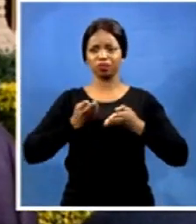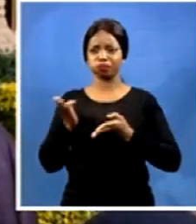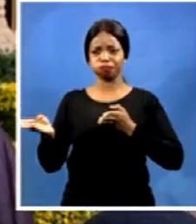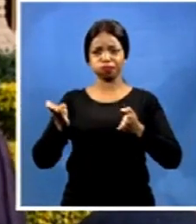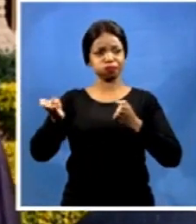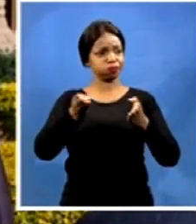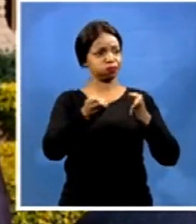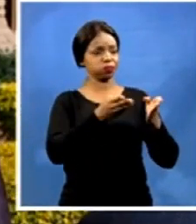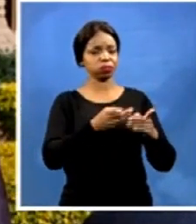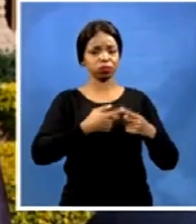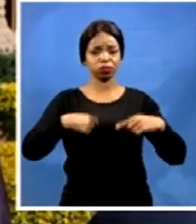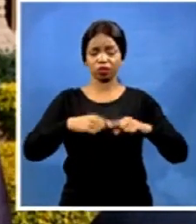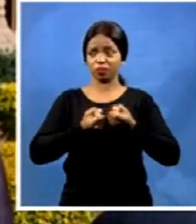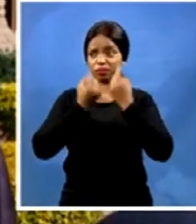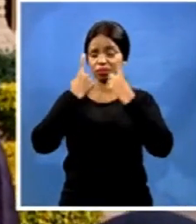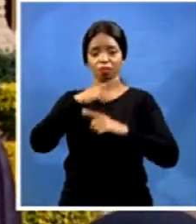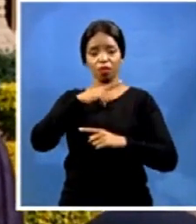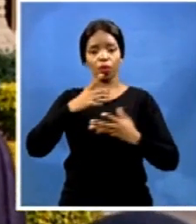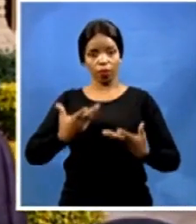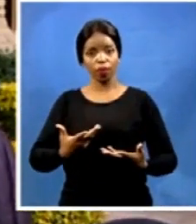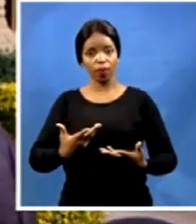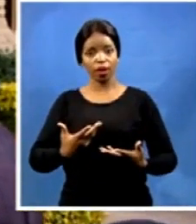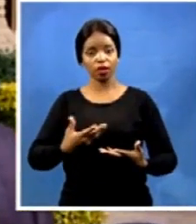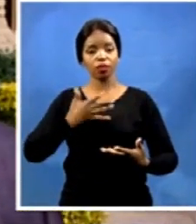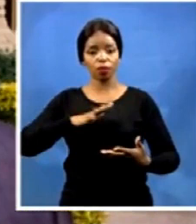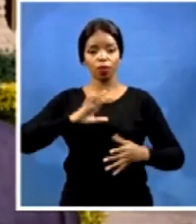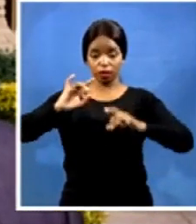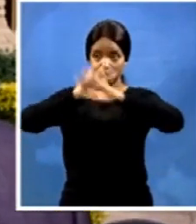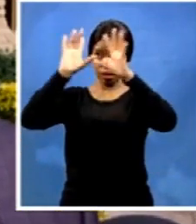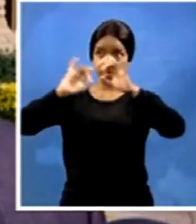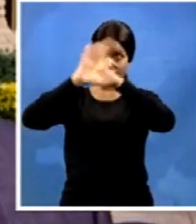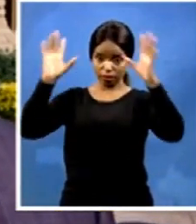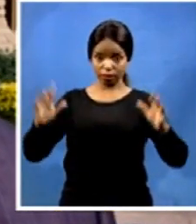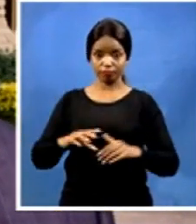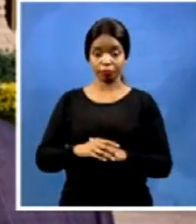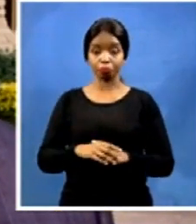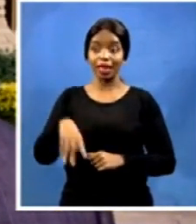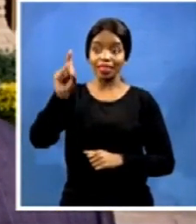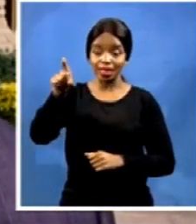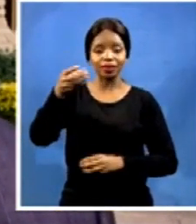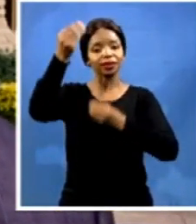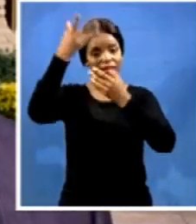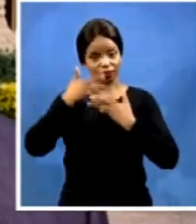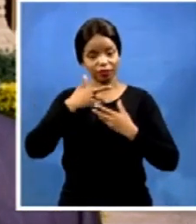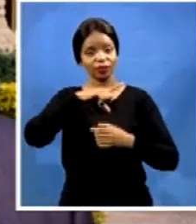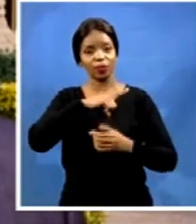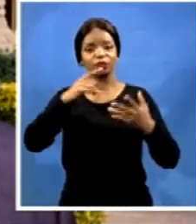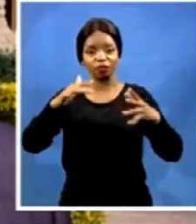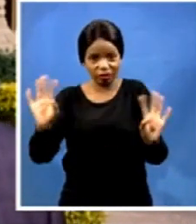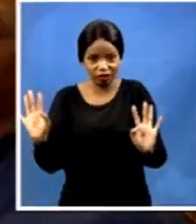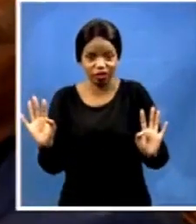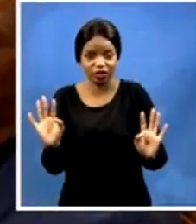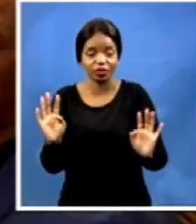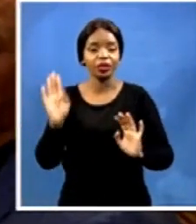But I think that message was well received. And tomorrow the 4x4 will be having a meeting to